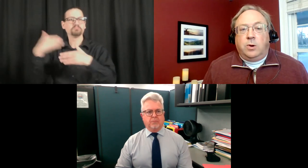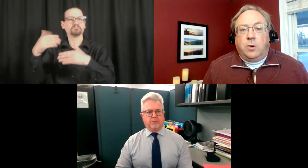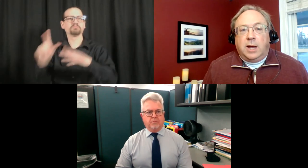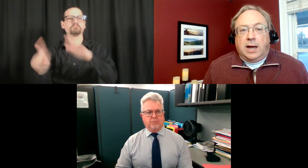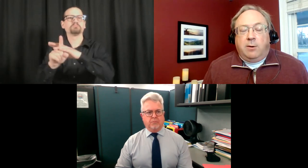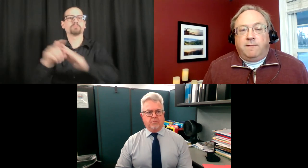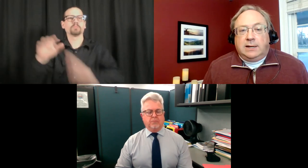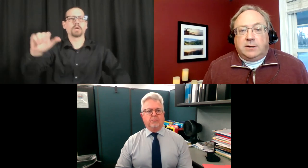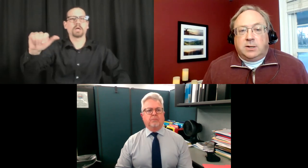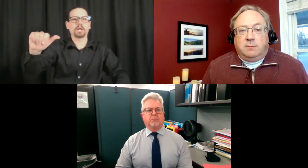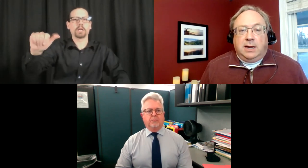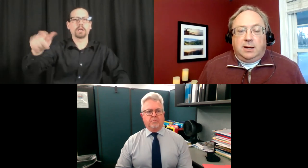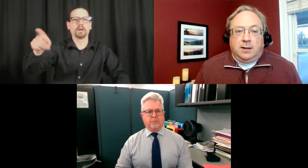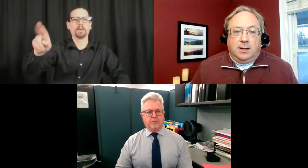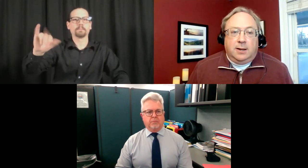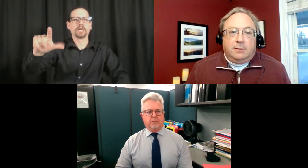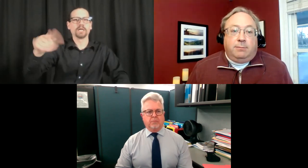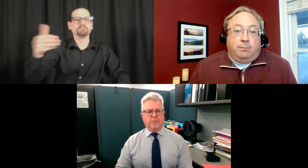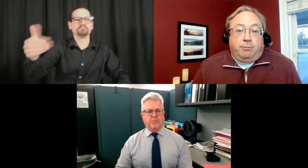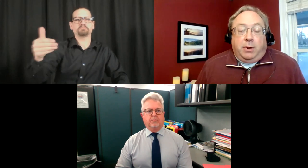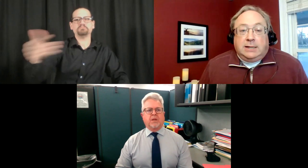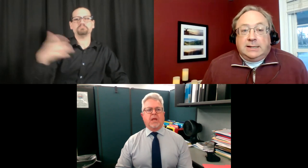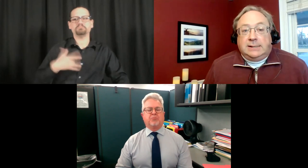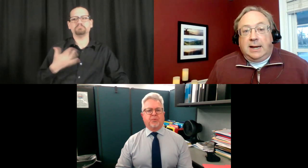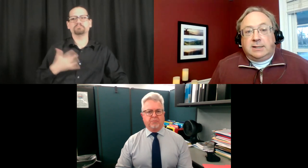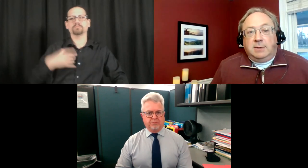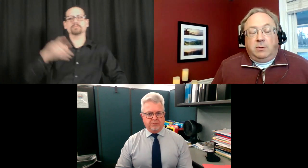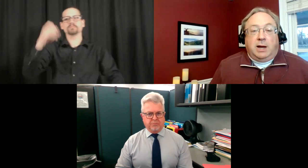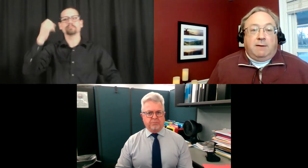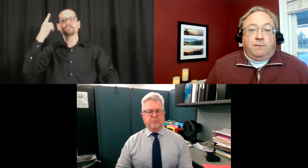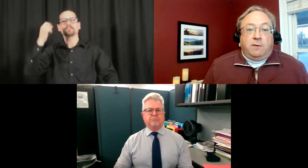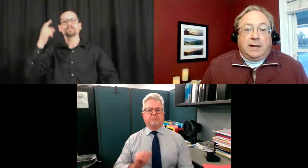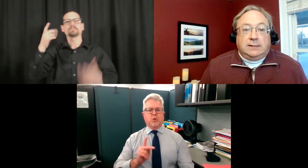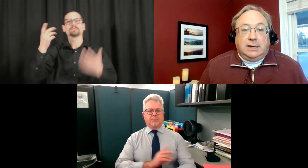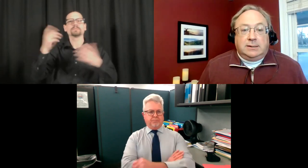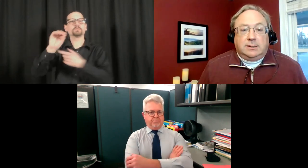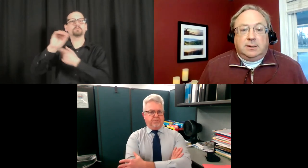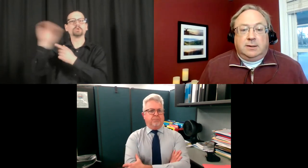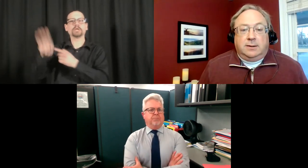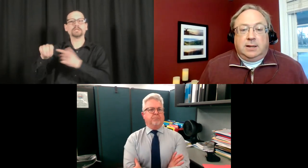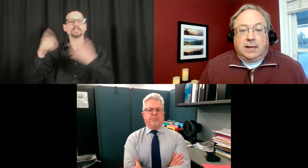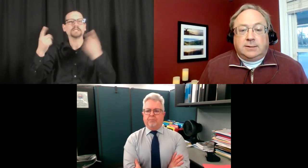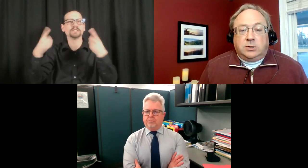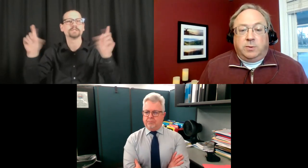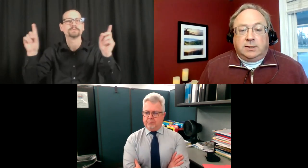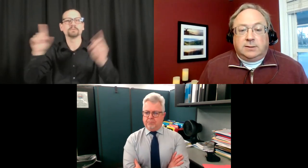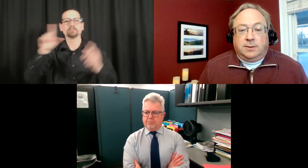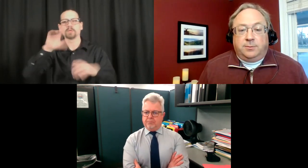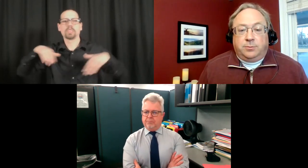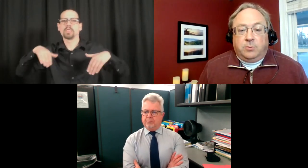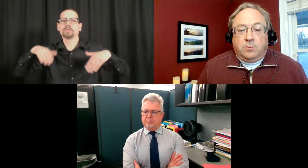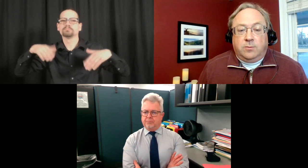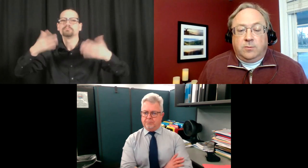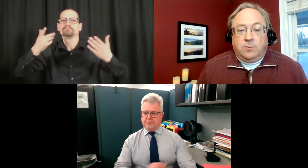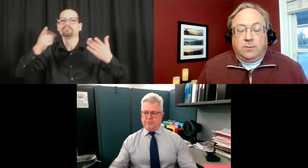We don't know yet how effective it's going to be. But it's exciting to me that we might have four vaccines in less than two months.